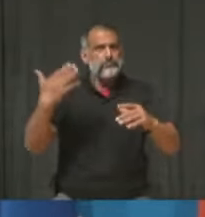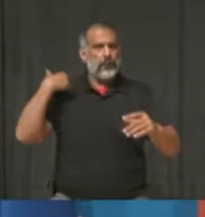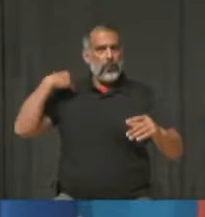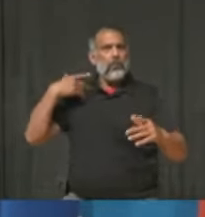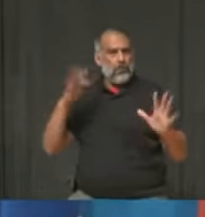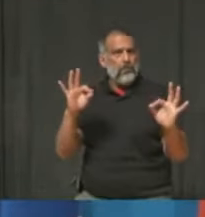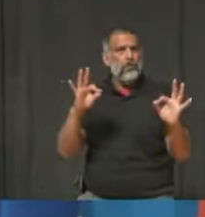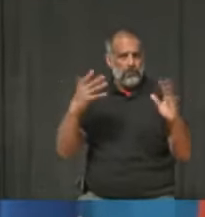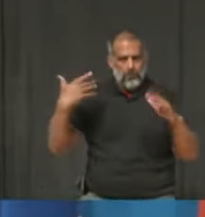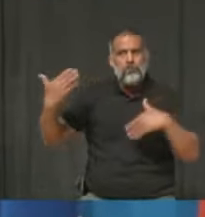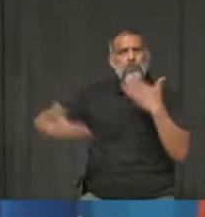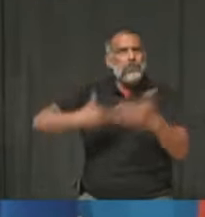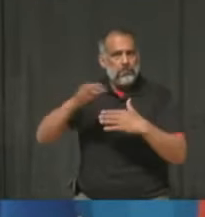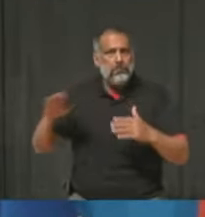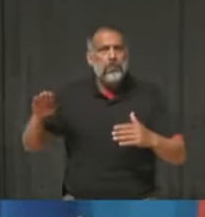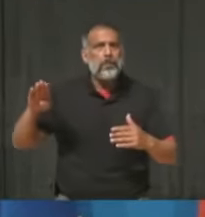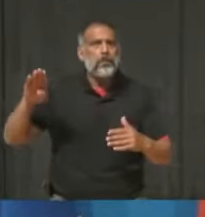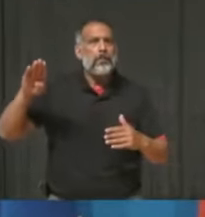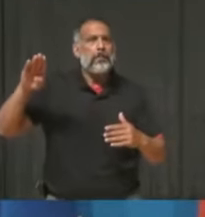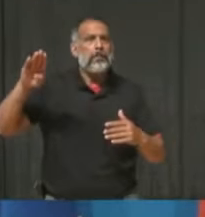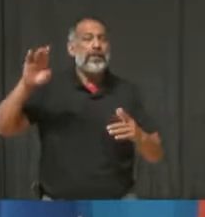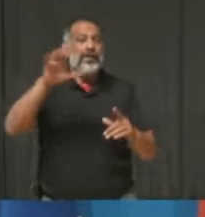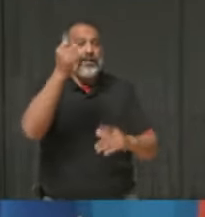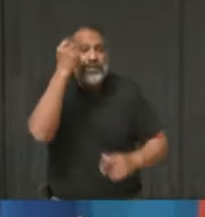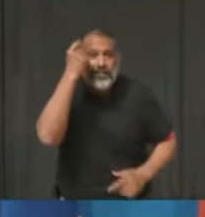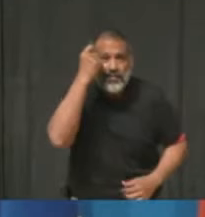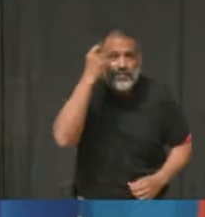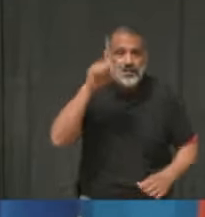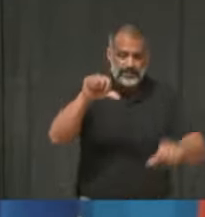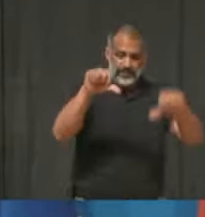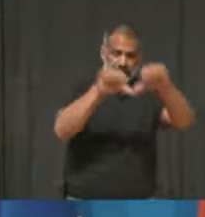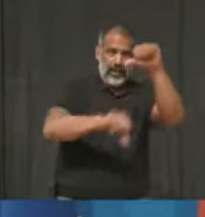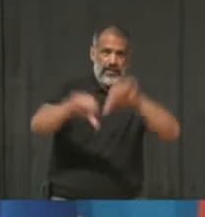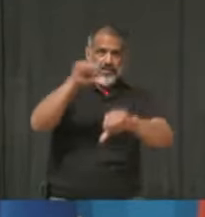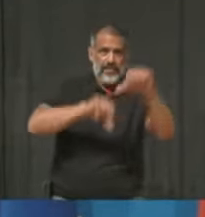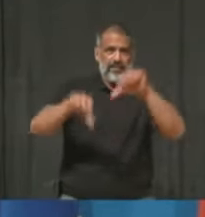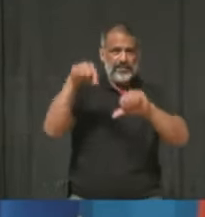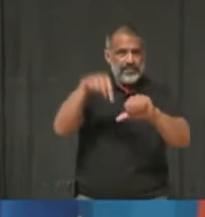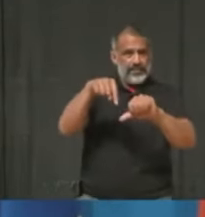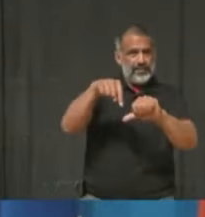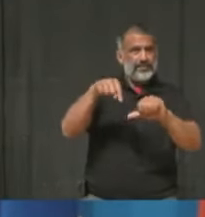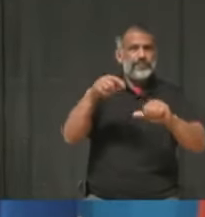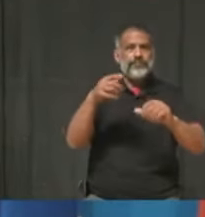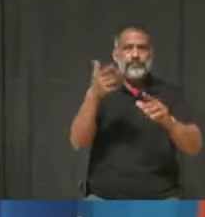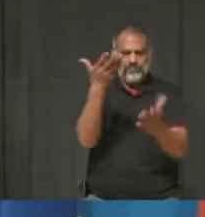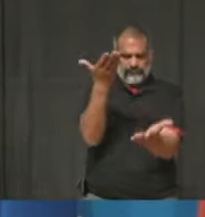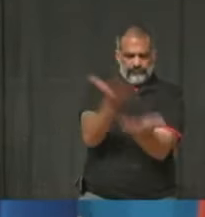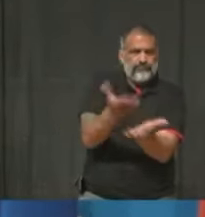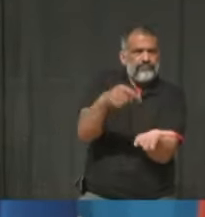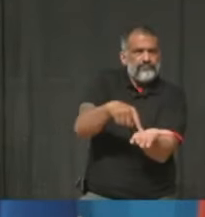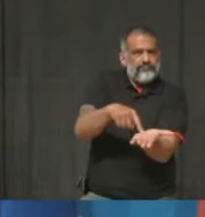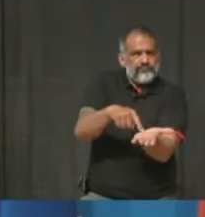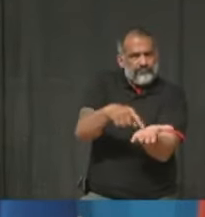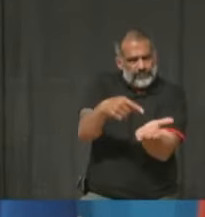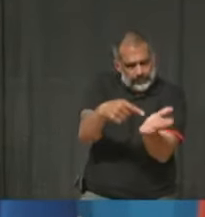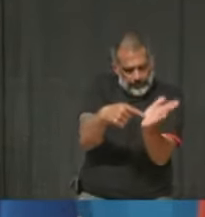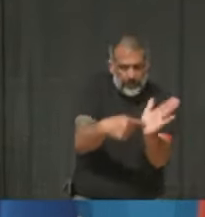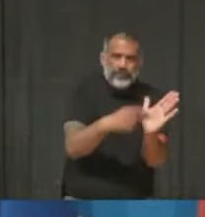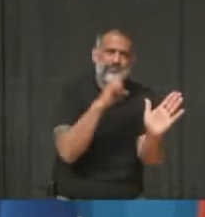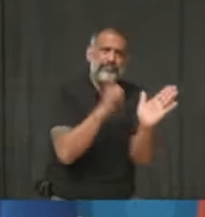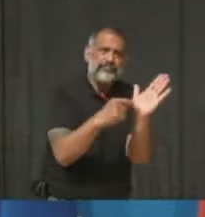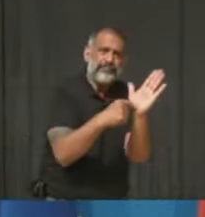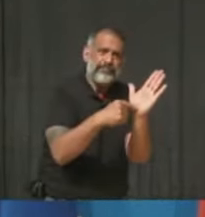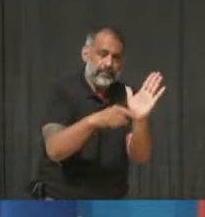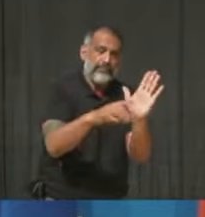but this policy was never based on science. The science is actually quite clear that the risk of transmission